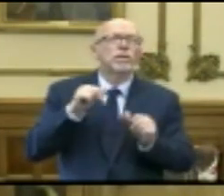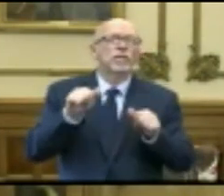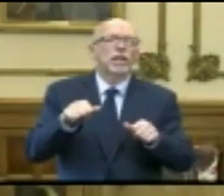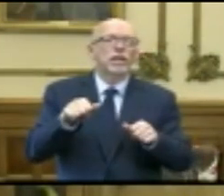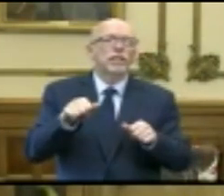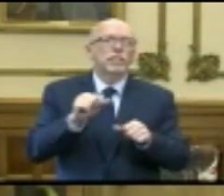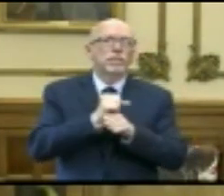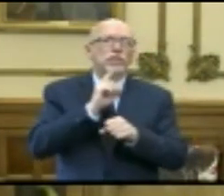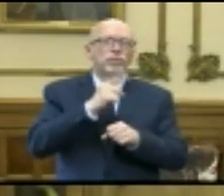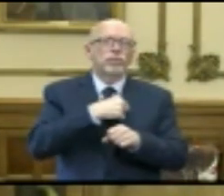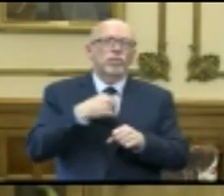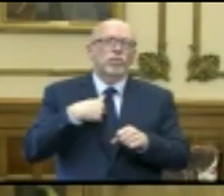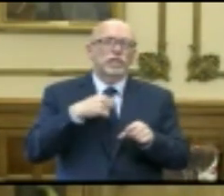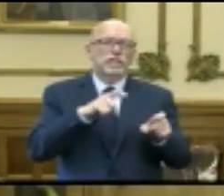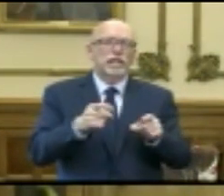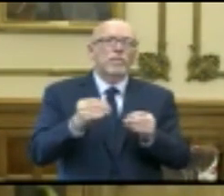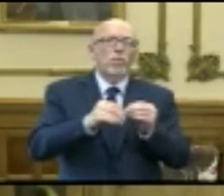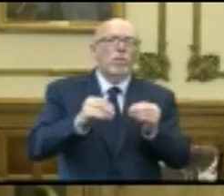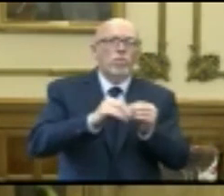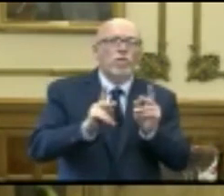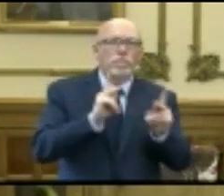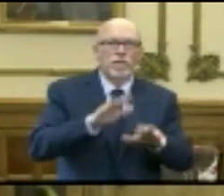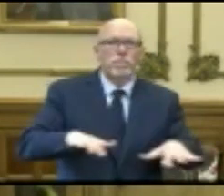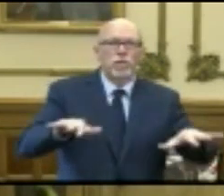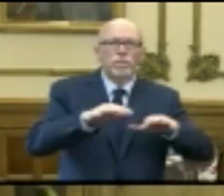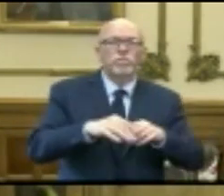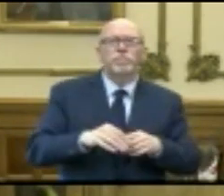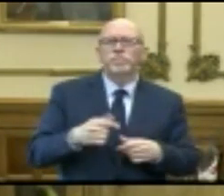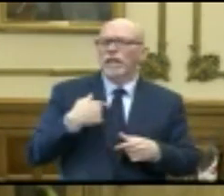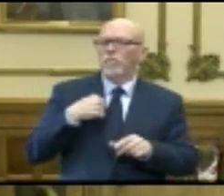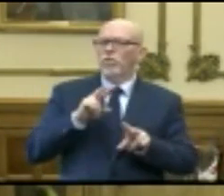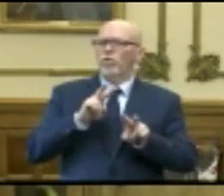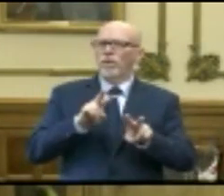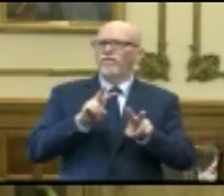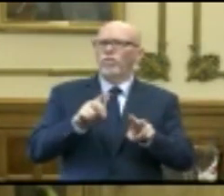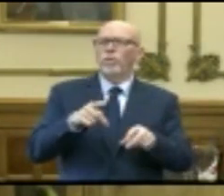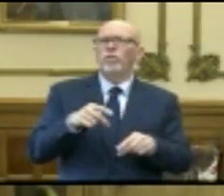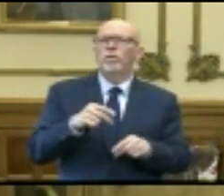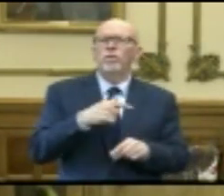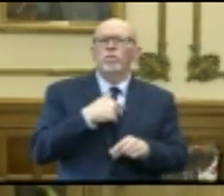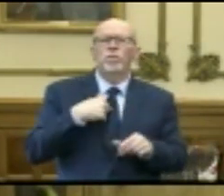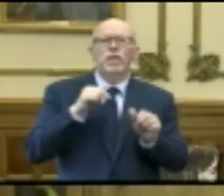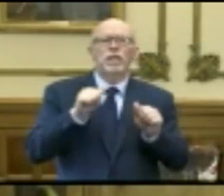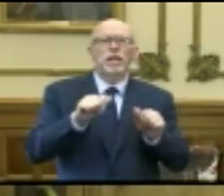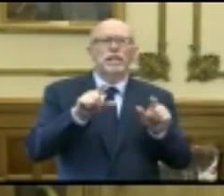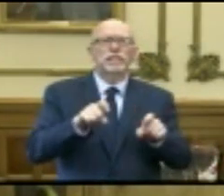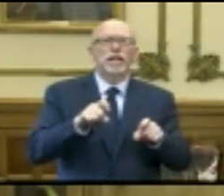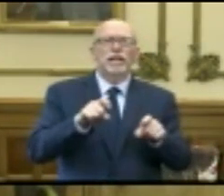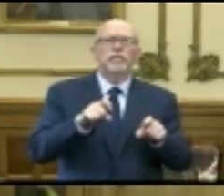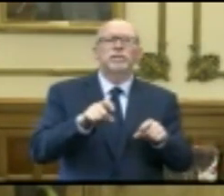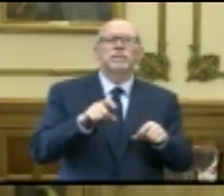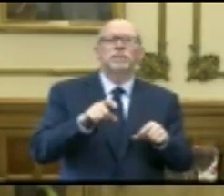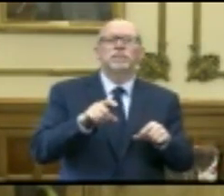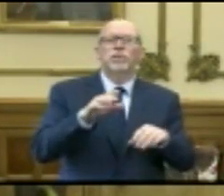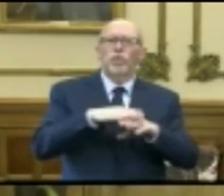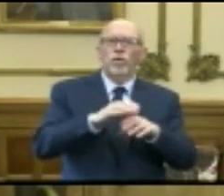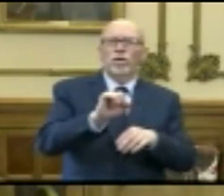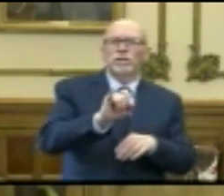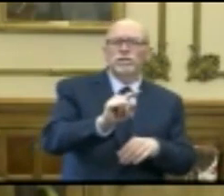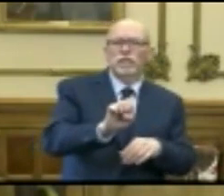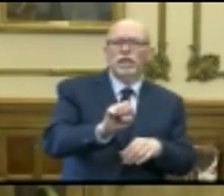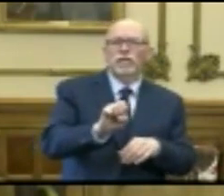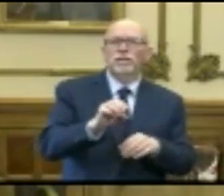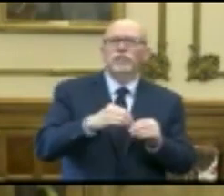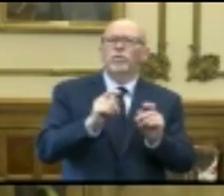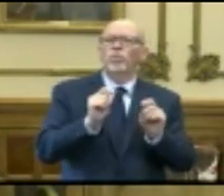make sure that we are testing more and more Hoosiers. I'm very much looking forward to the ability to be able to test on-site in